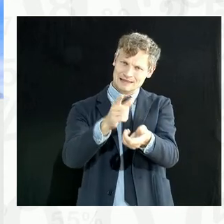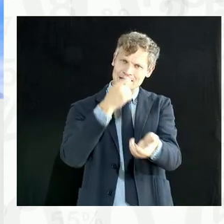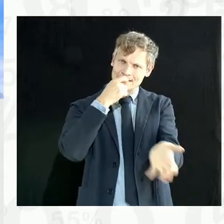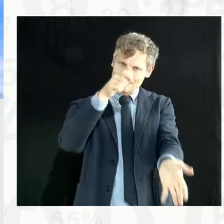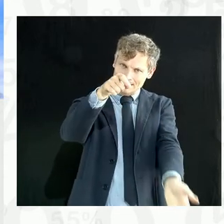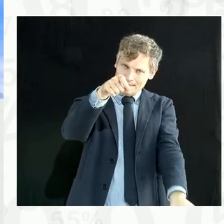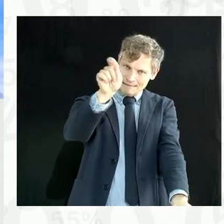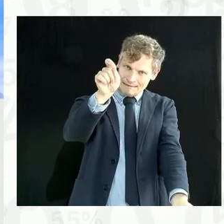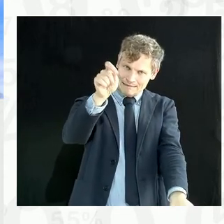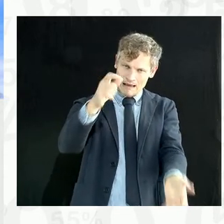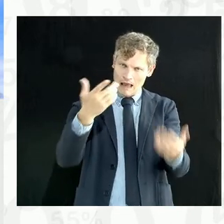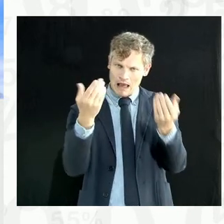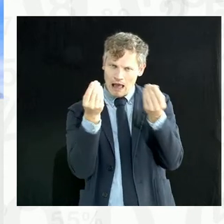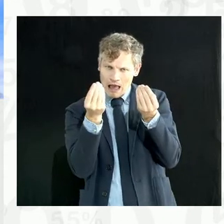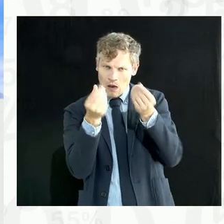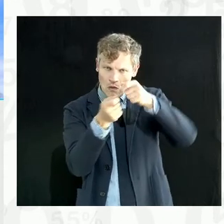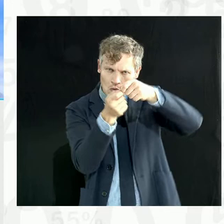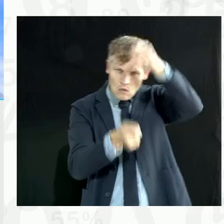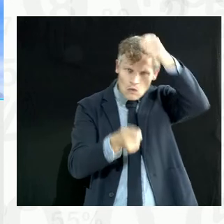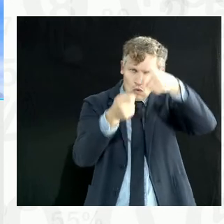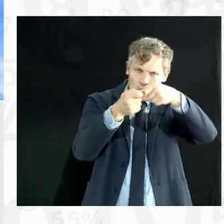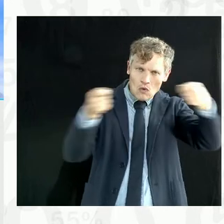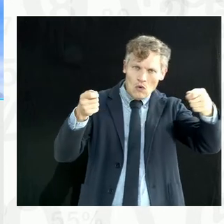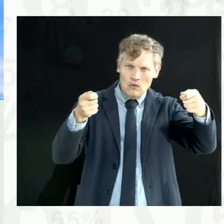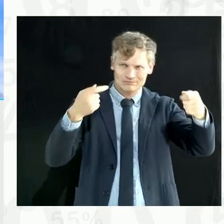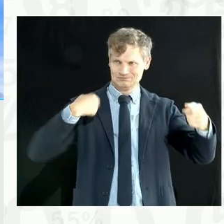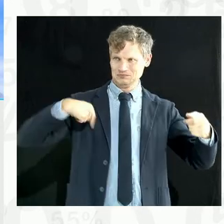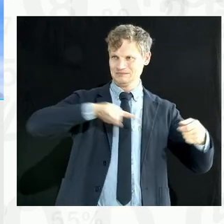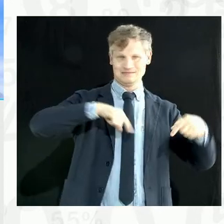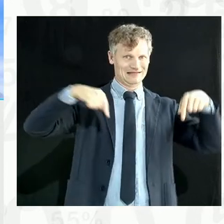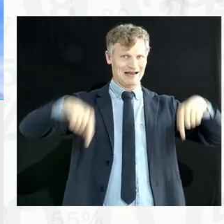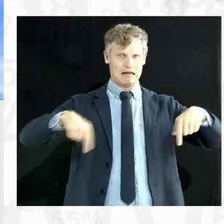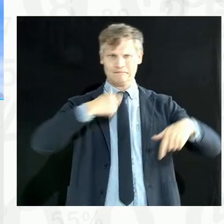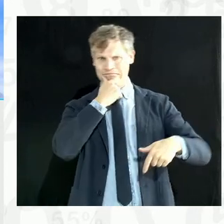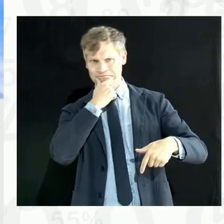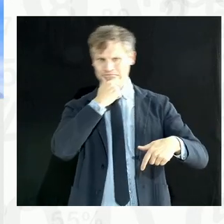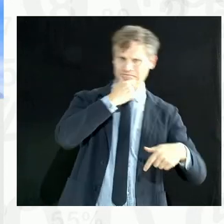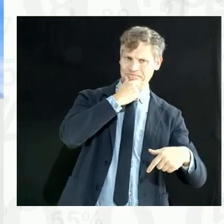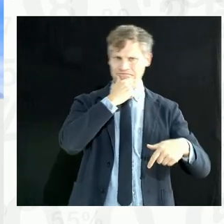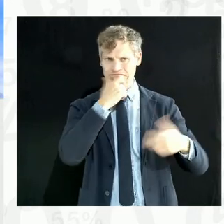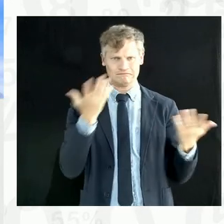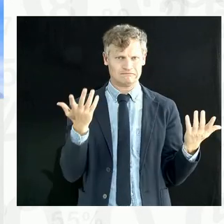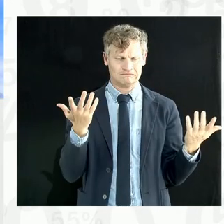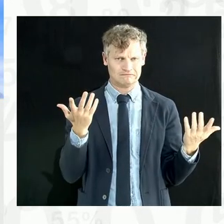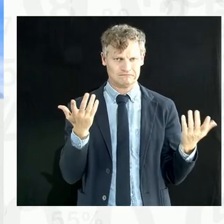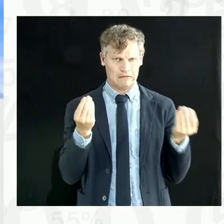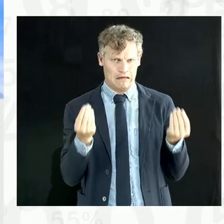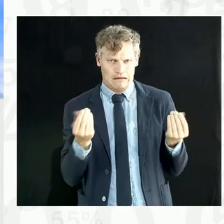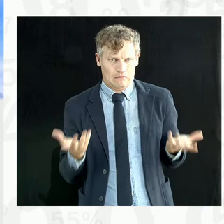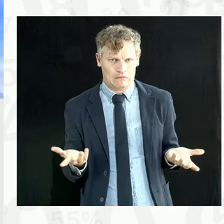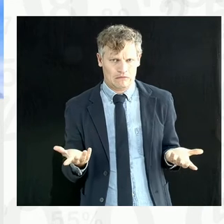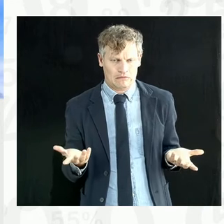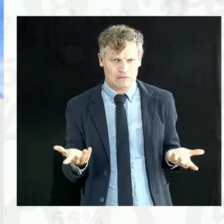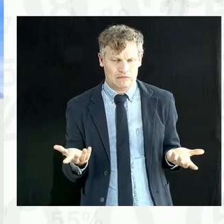is something that we're all grappling around the world today. And this is why trust